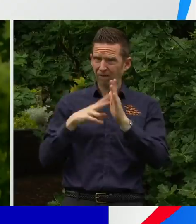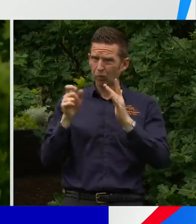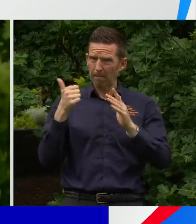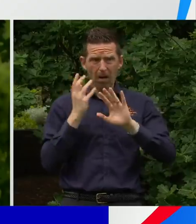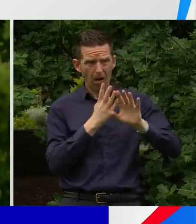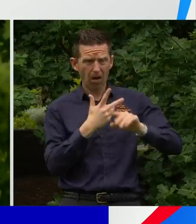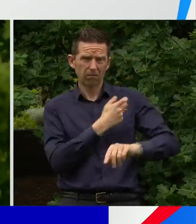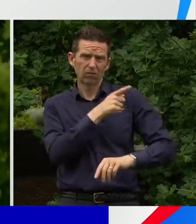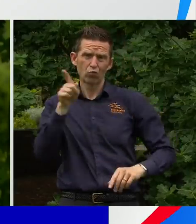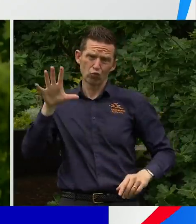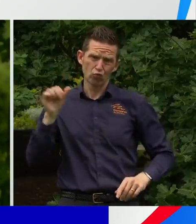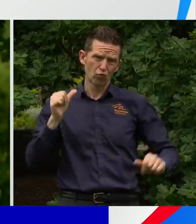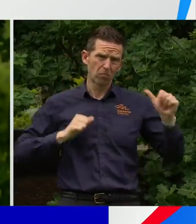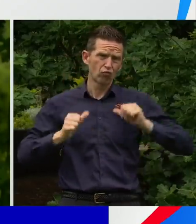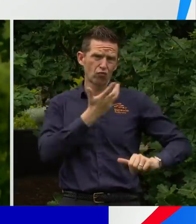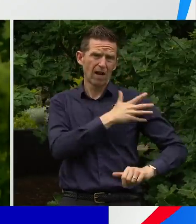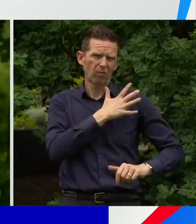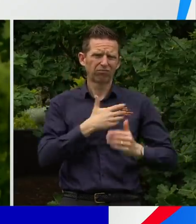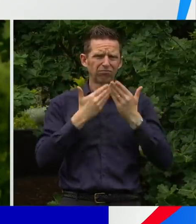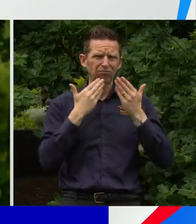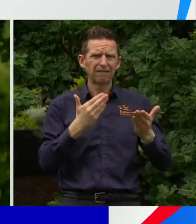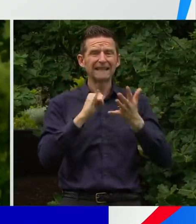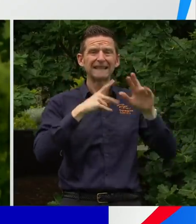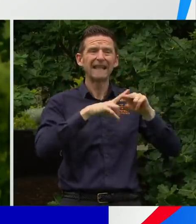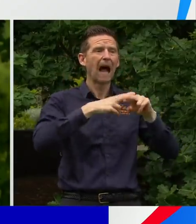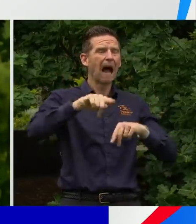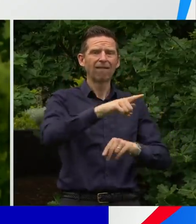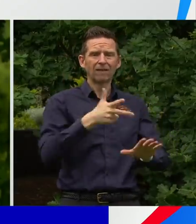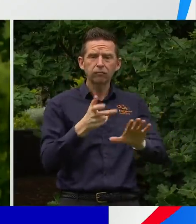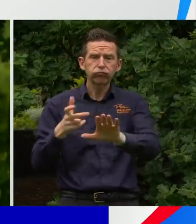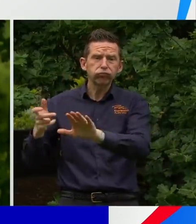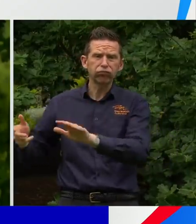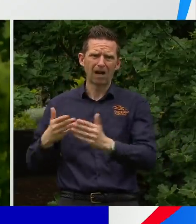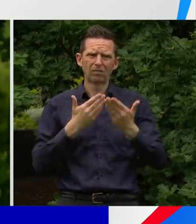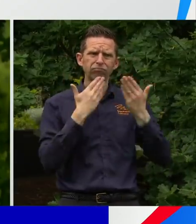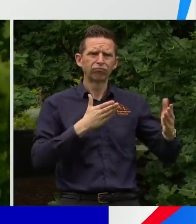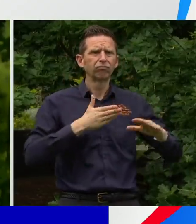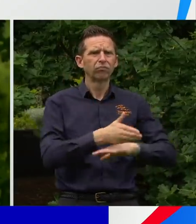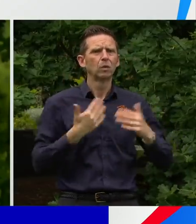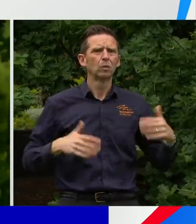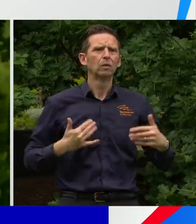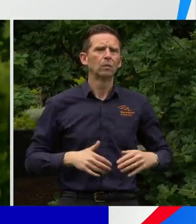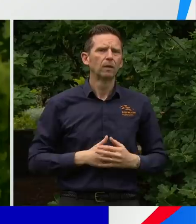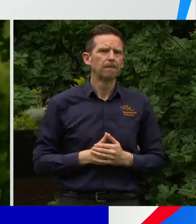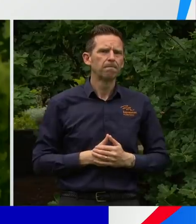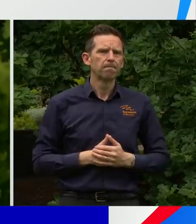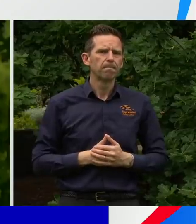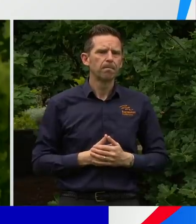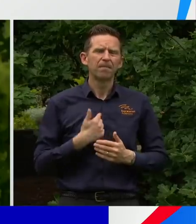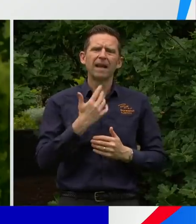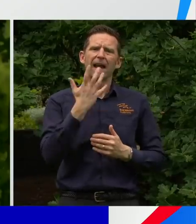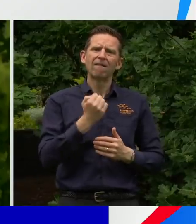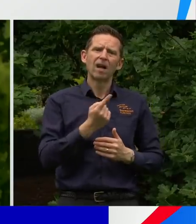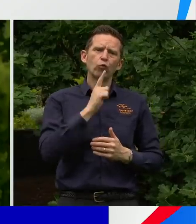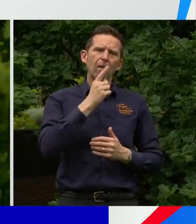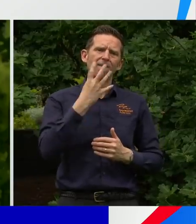on behalf of all Victorians, I thank those staff for the amazing work that they've done. We have currently 140,000